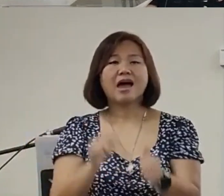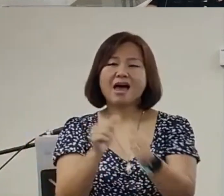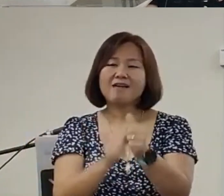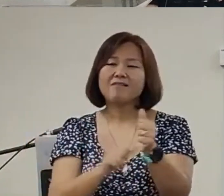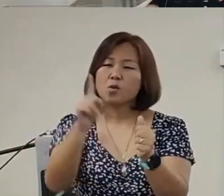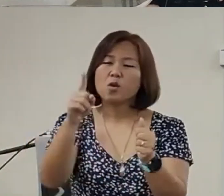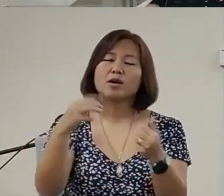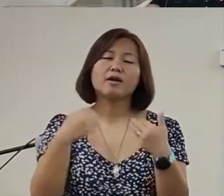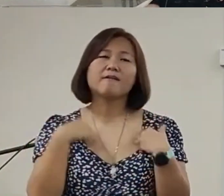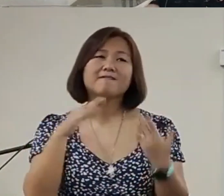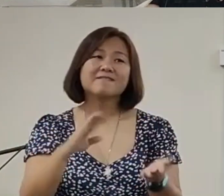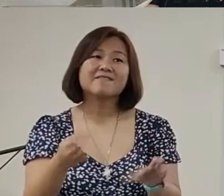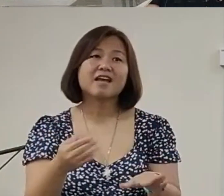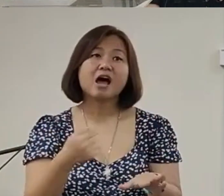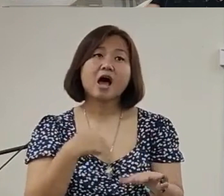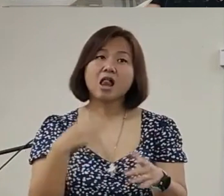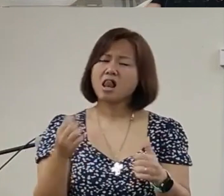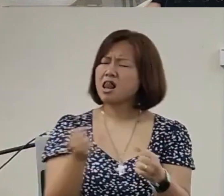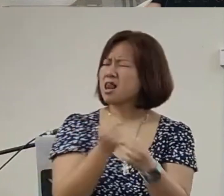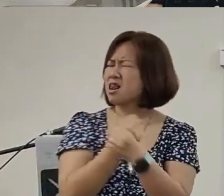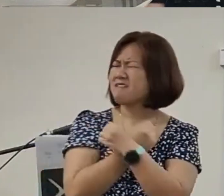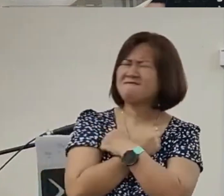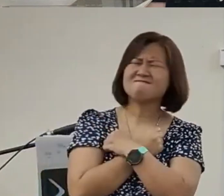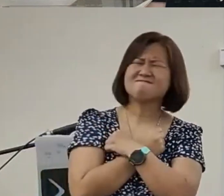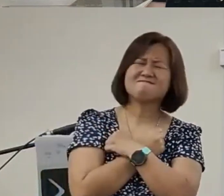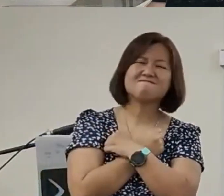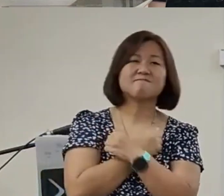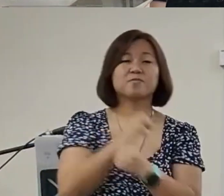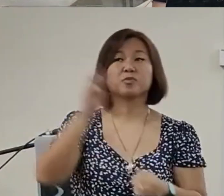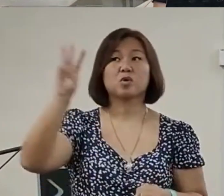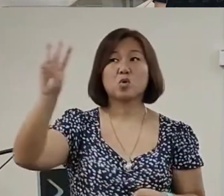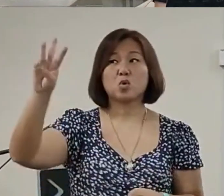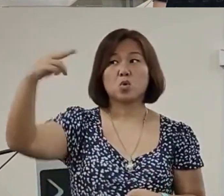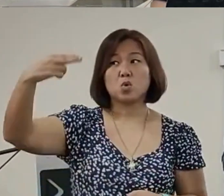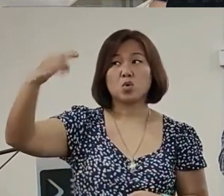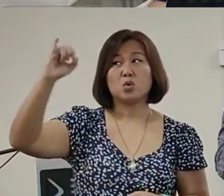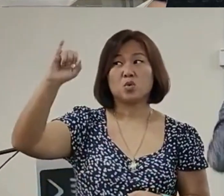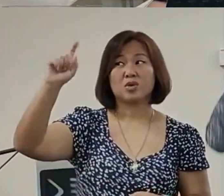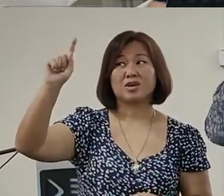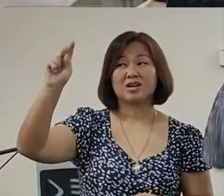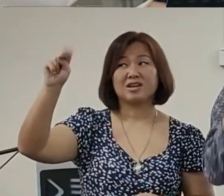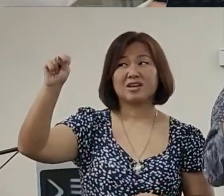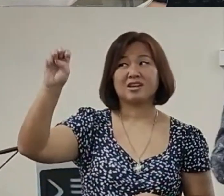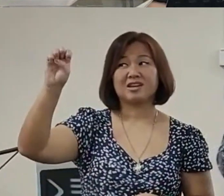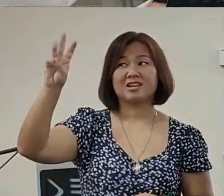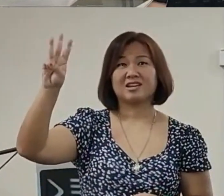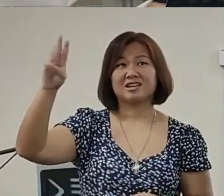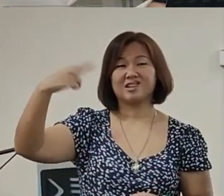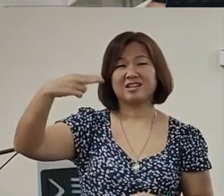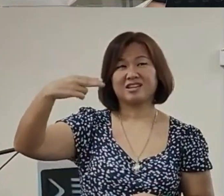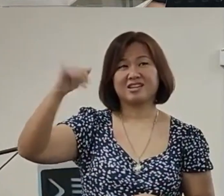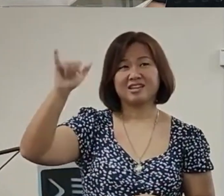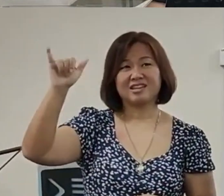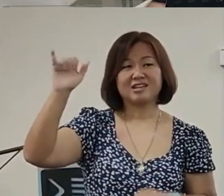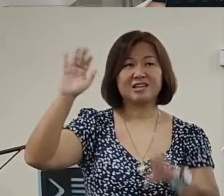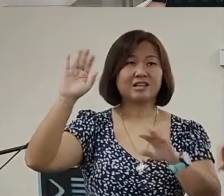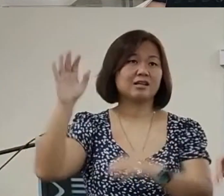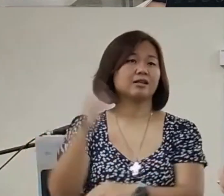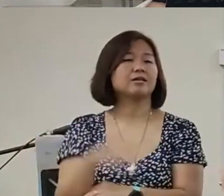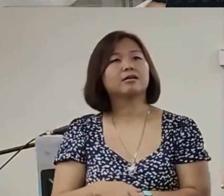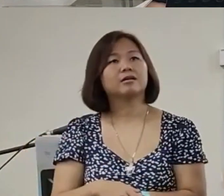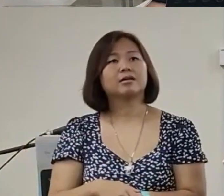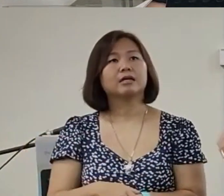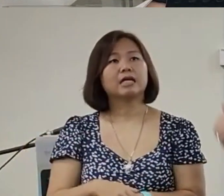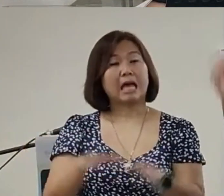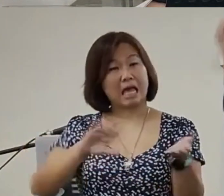dieyou know I love Whitney Houstonand when I got a newsWhitney Houston dieda few years agoI was devastatedin that